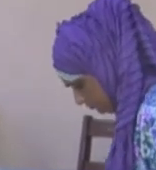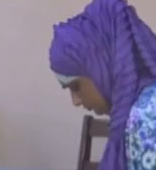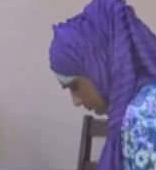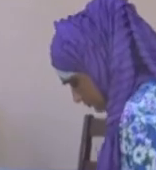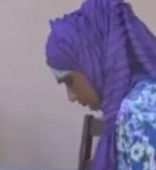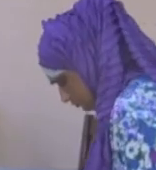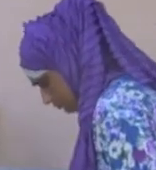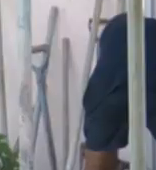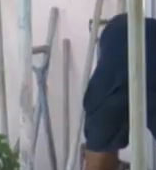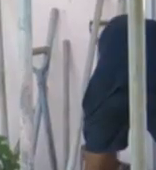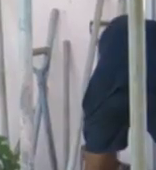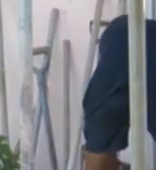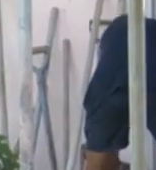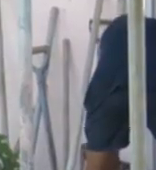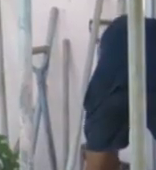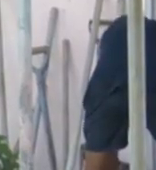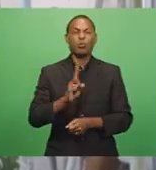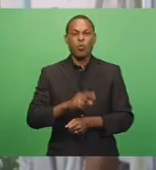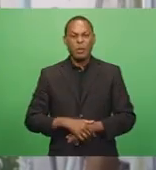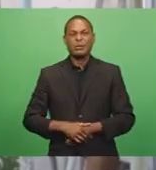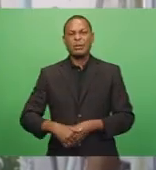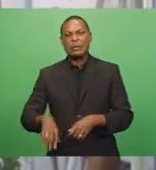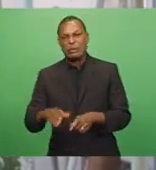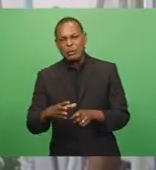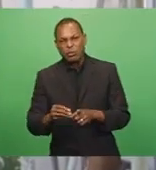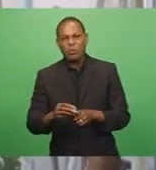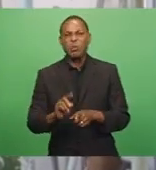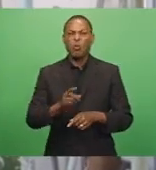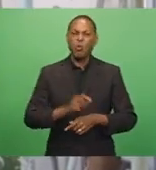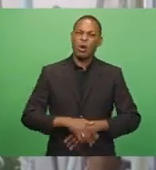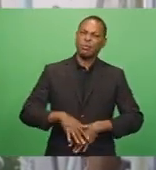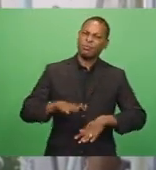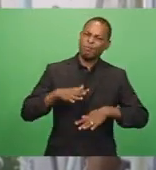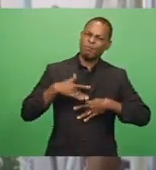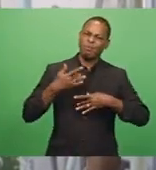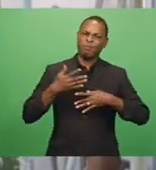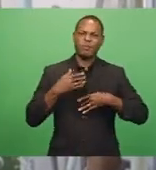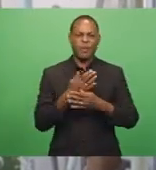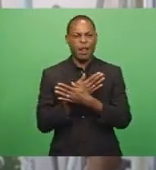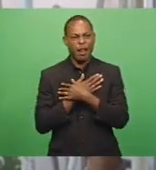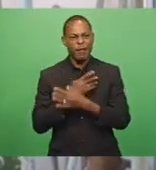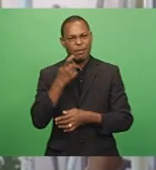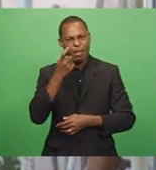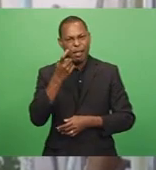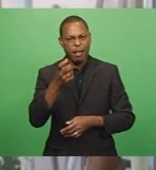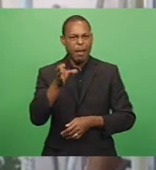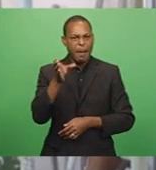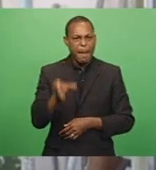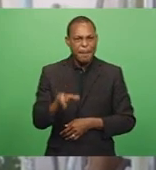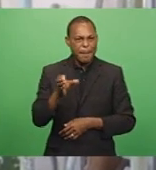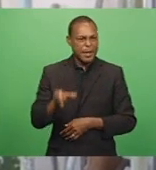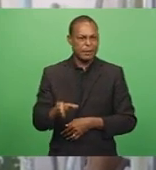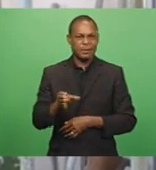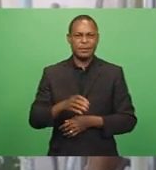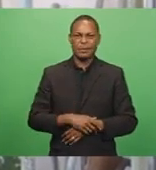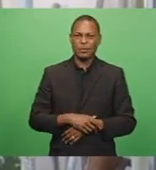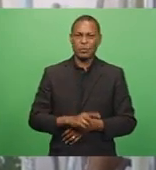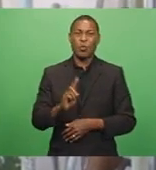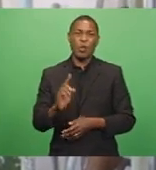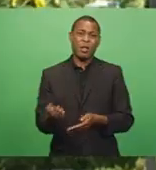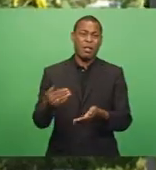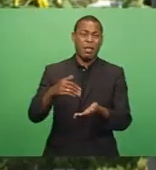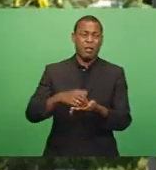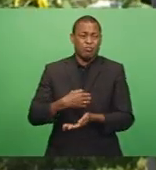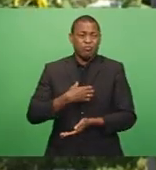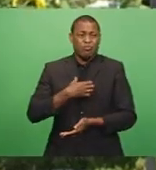has been described by his family members as joyful, loving and a caring person. The heartbreaking incident has added more sorrow